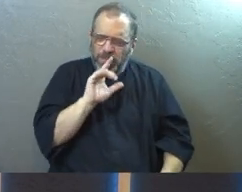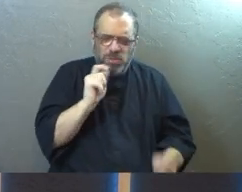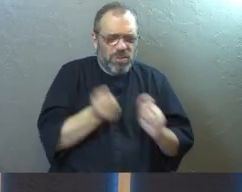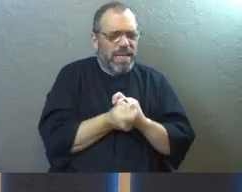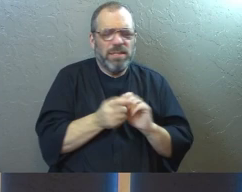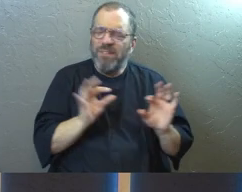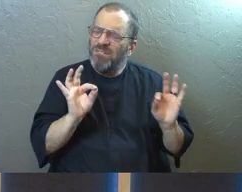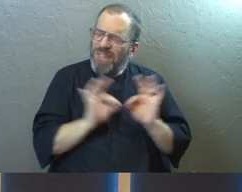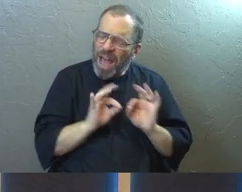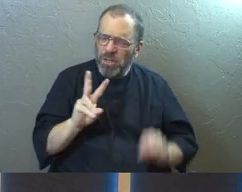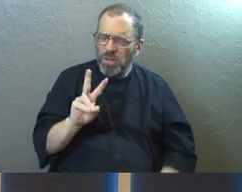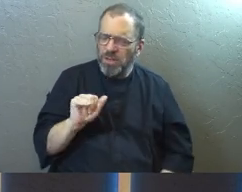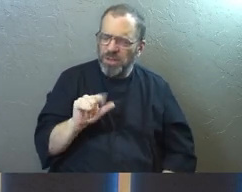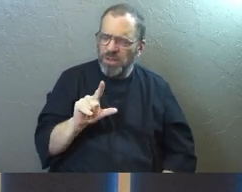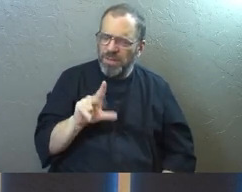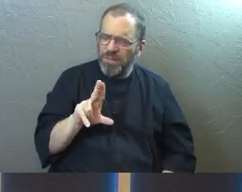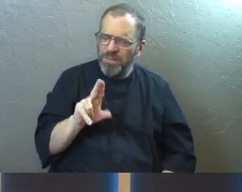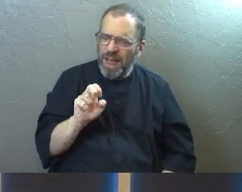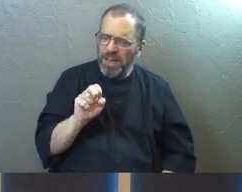our values.